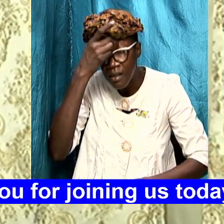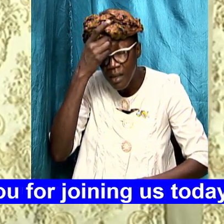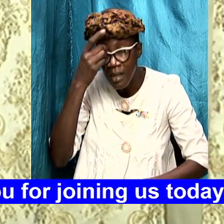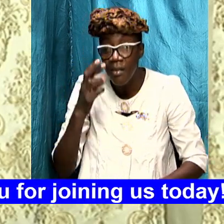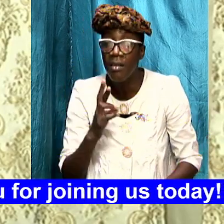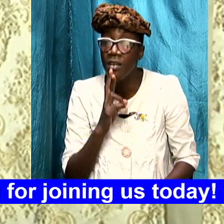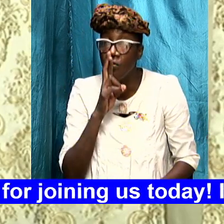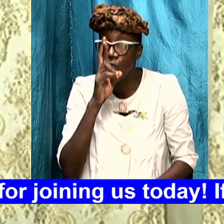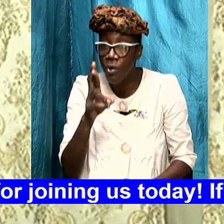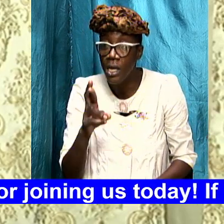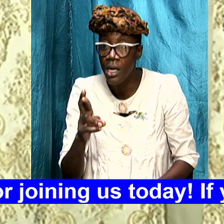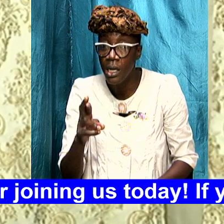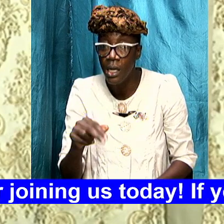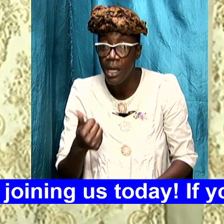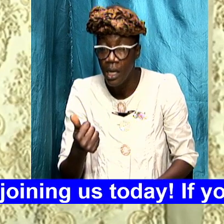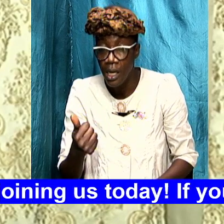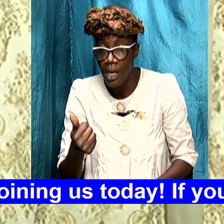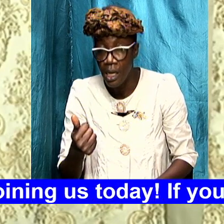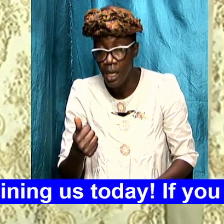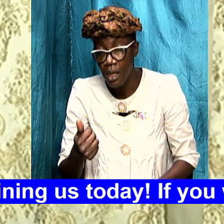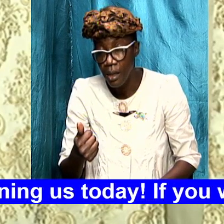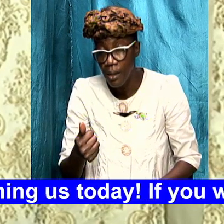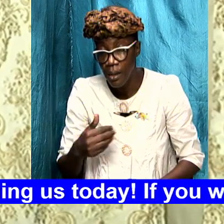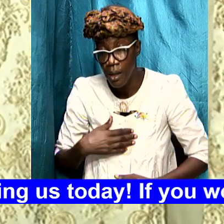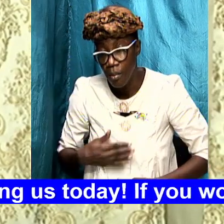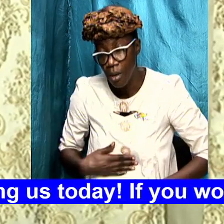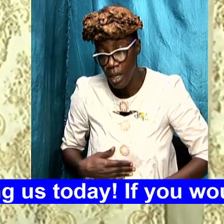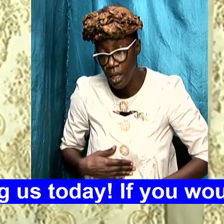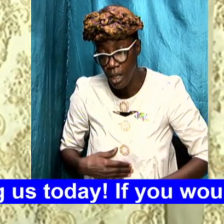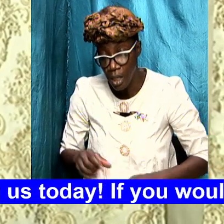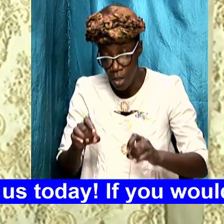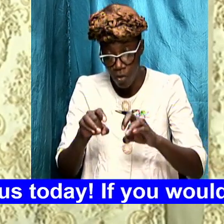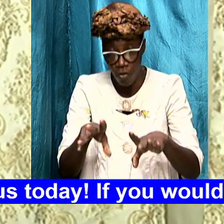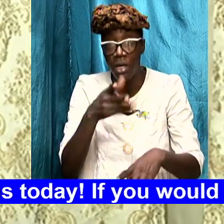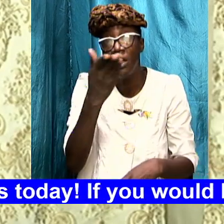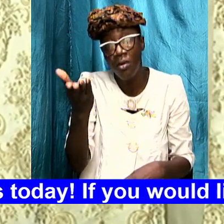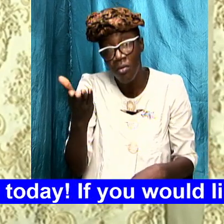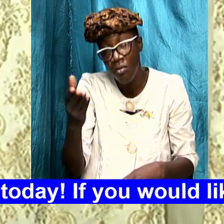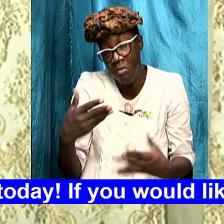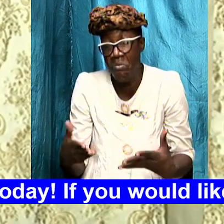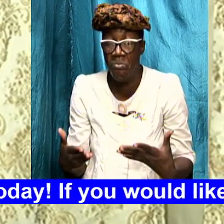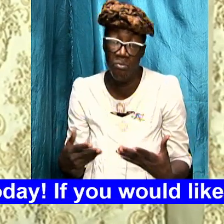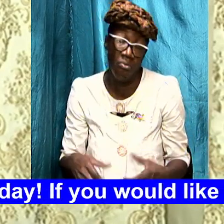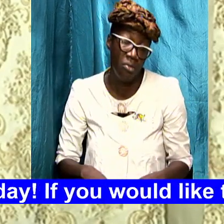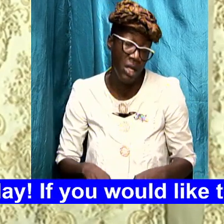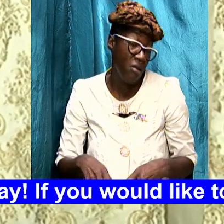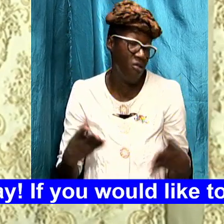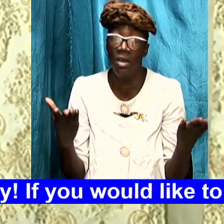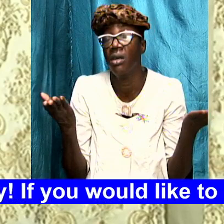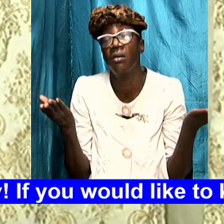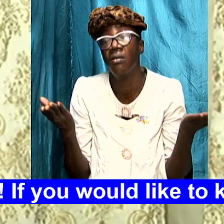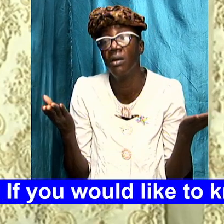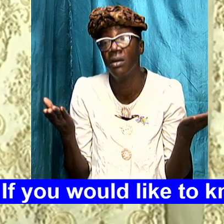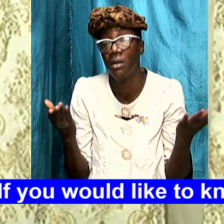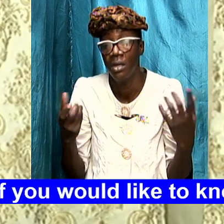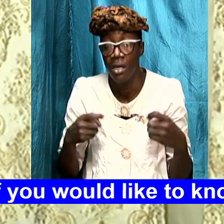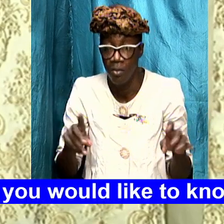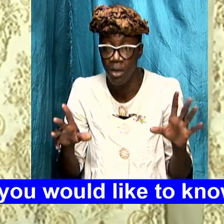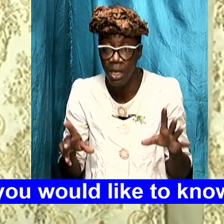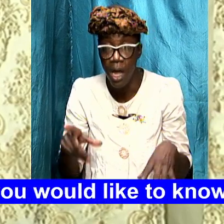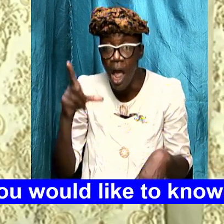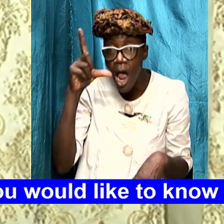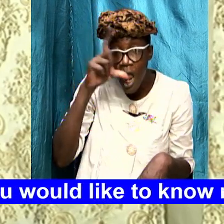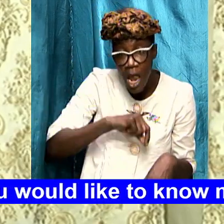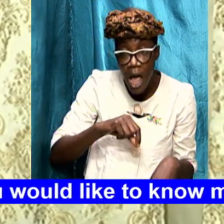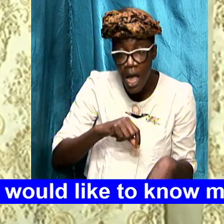now if anybody is tricking us they can trick if anybody is trying to sam fire us